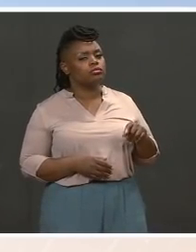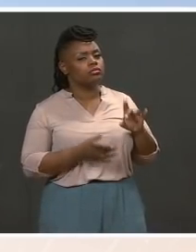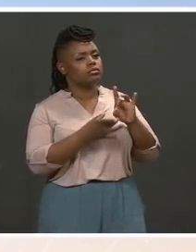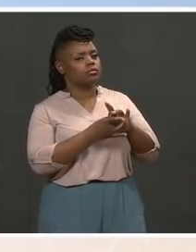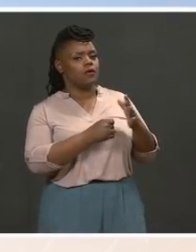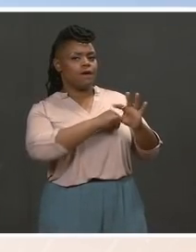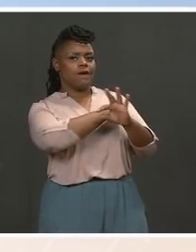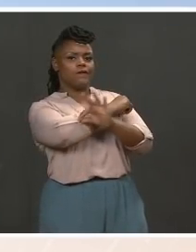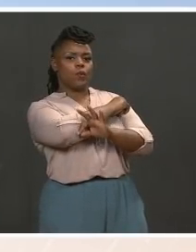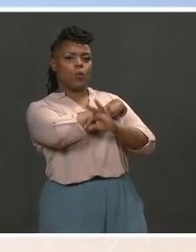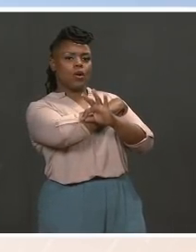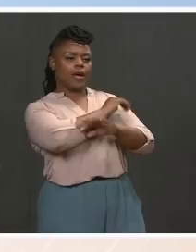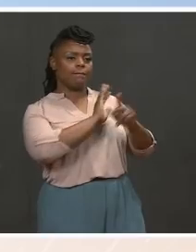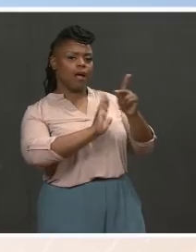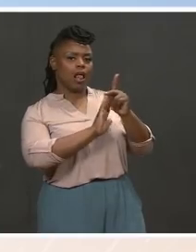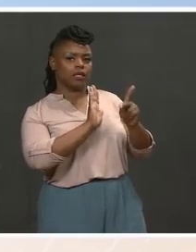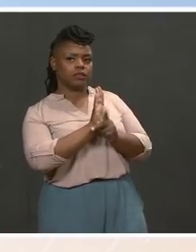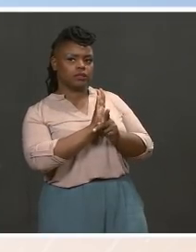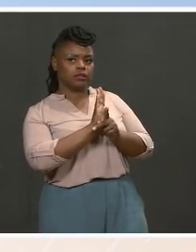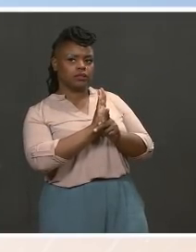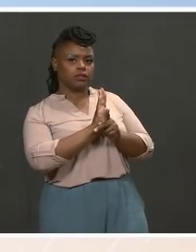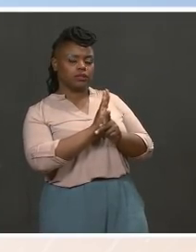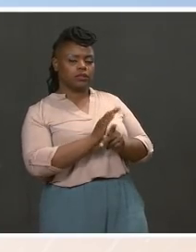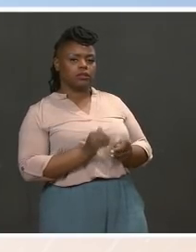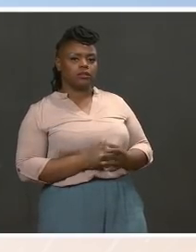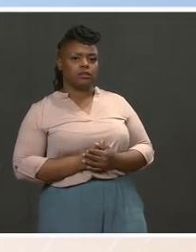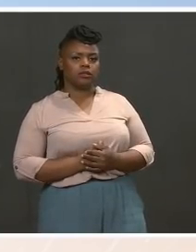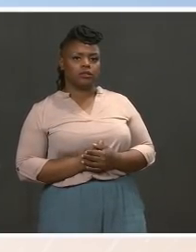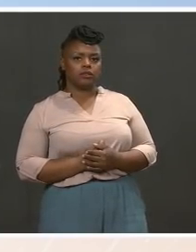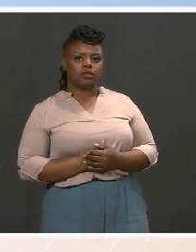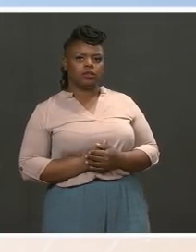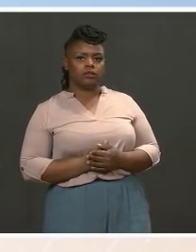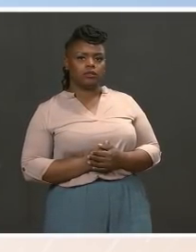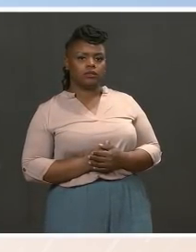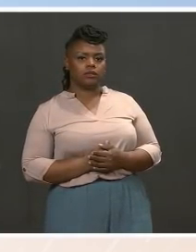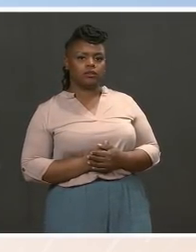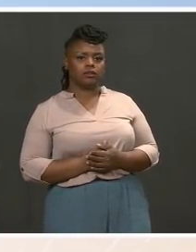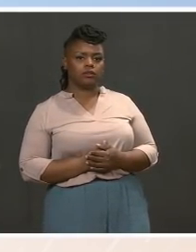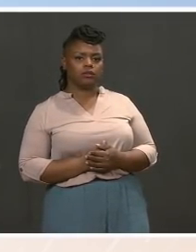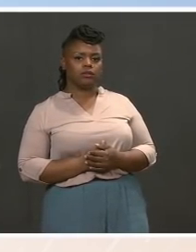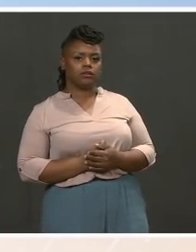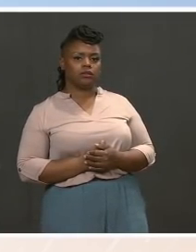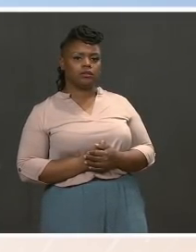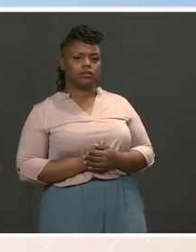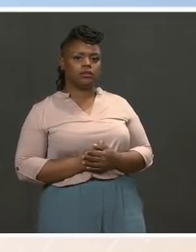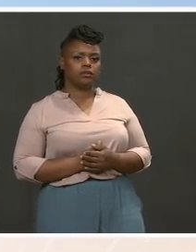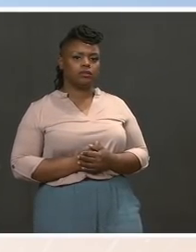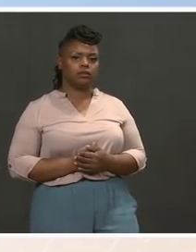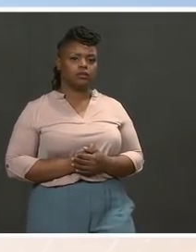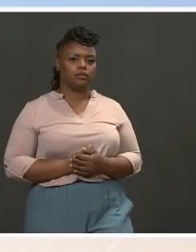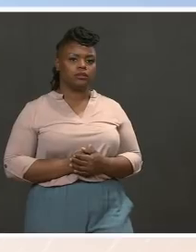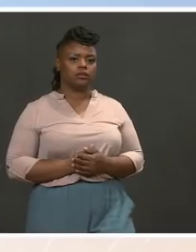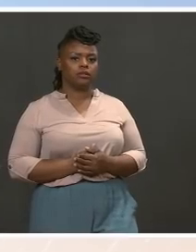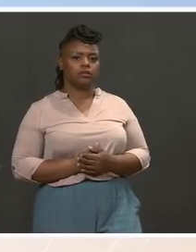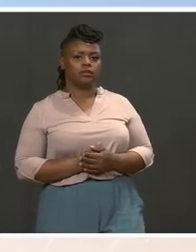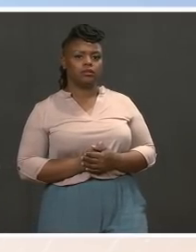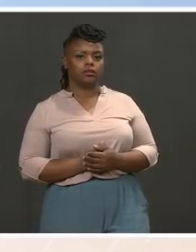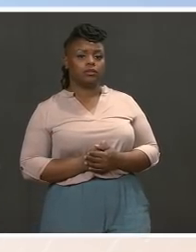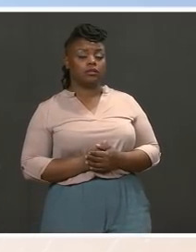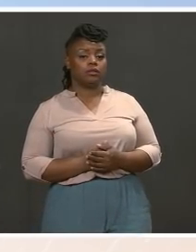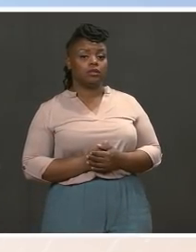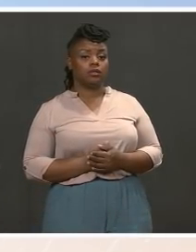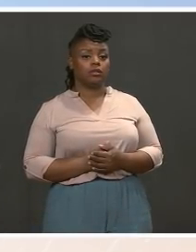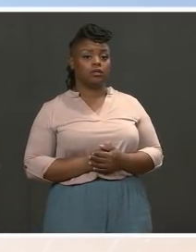administration has already supported COVAX, is working with the plot to ramp up production, working on details of Mexico and